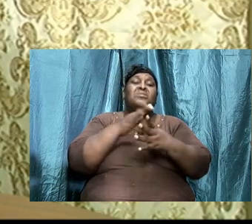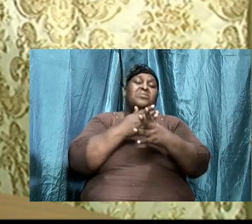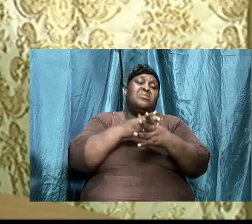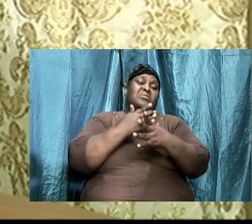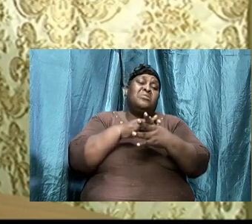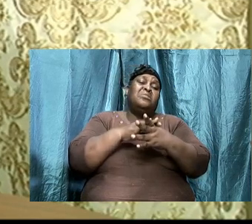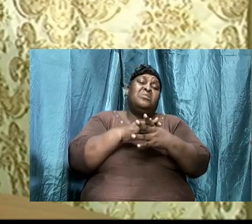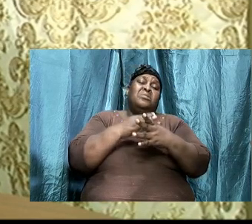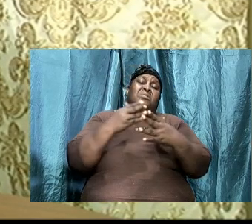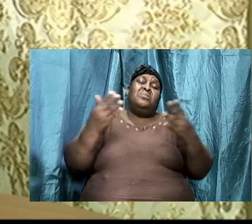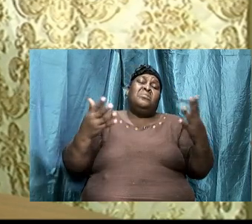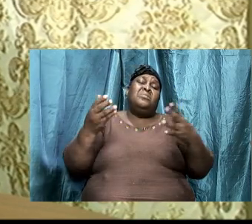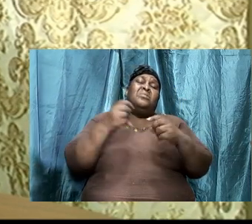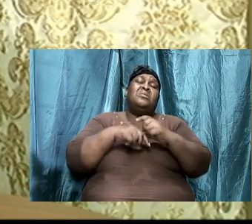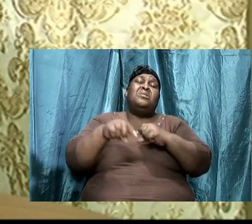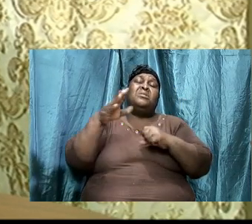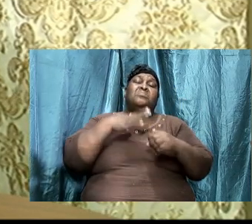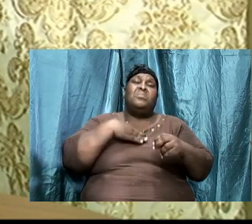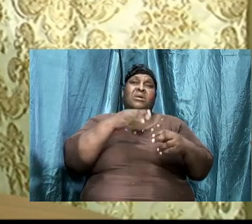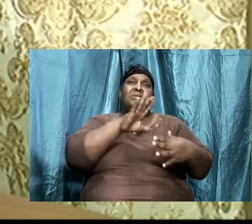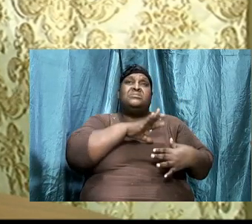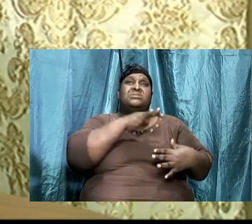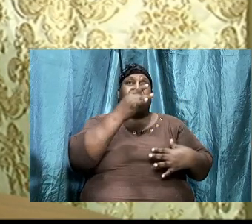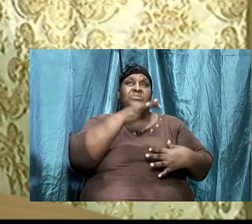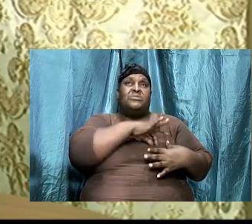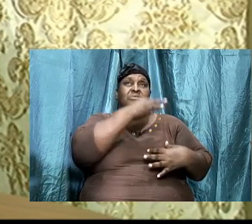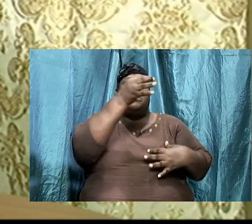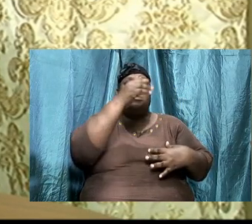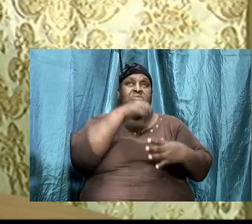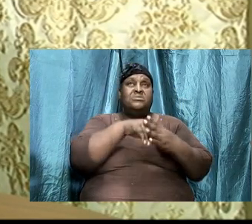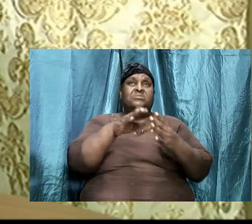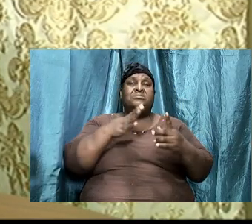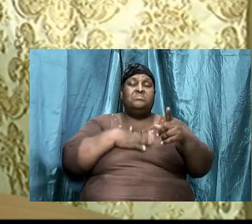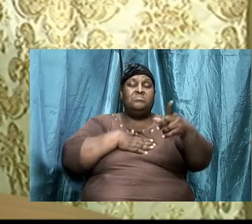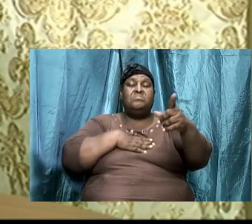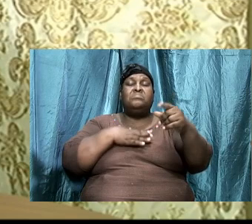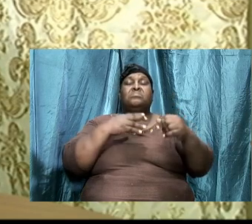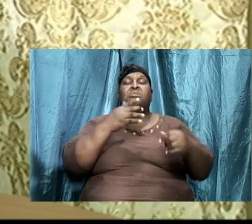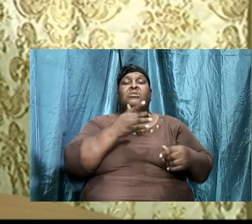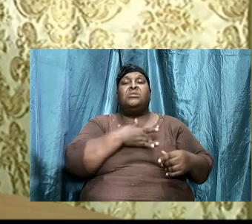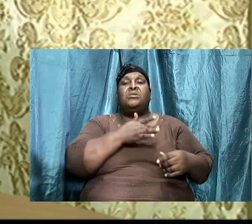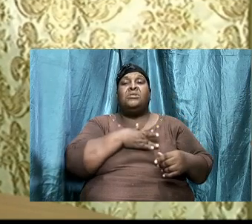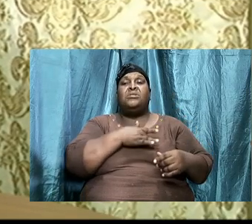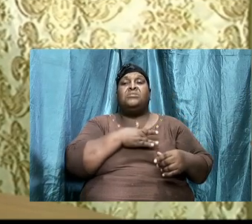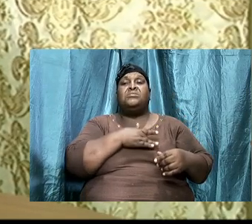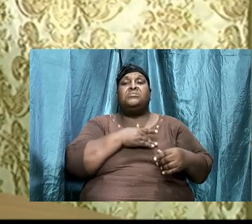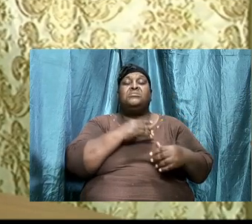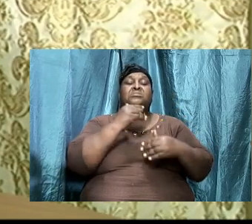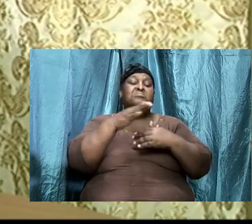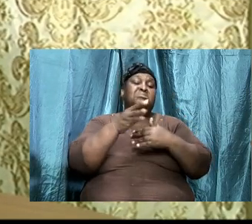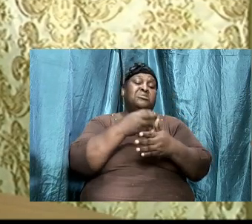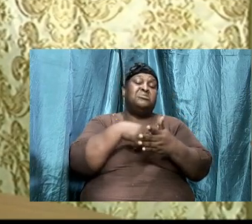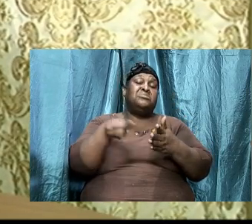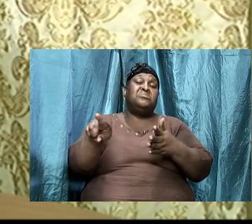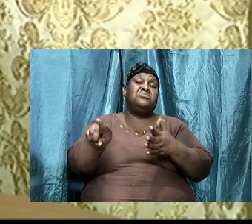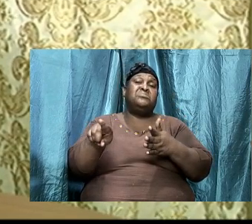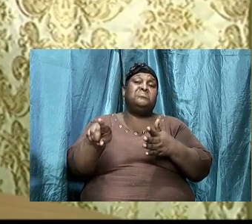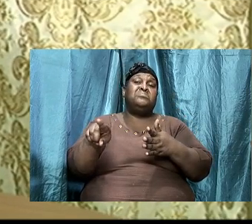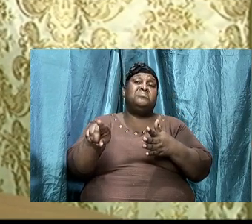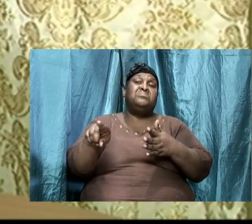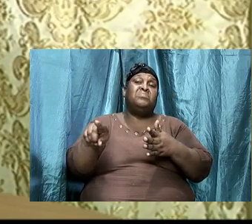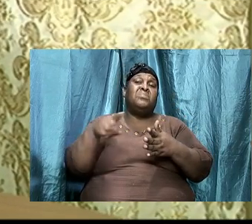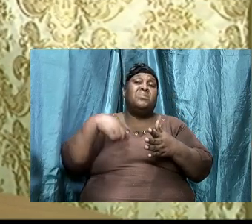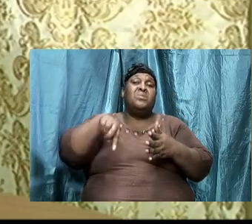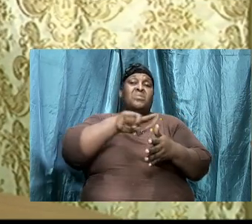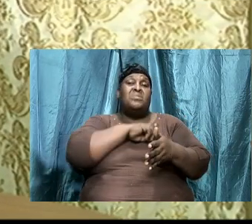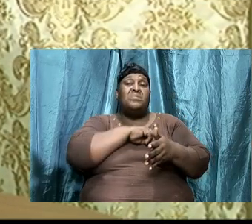my heart with us. We might not be through tonight, but chances are next week we